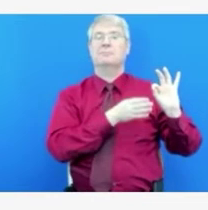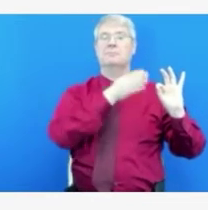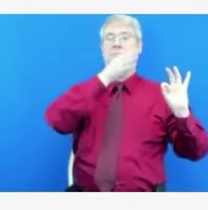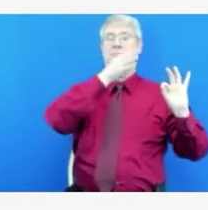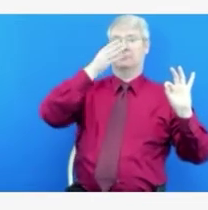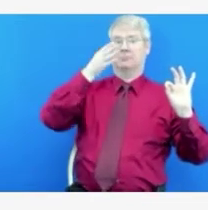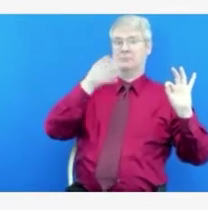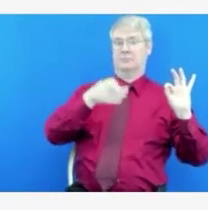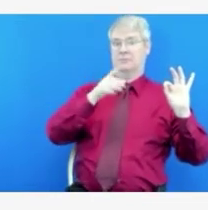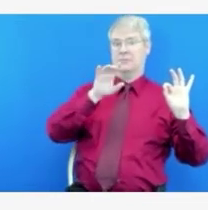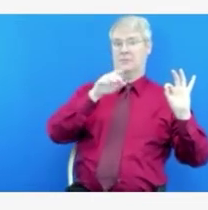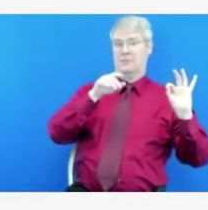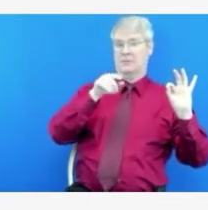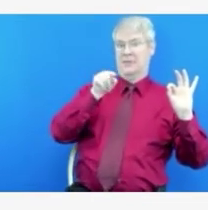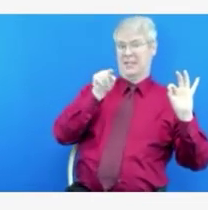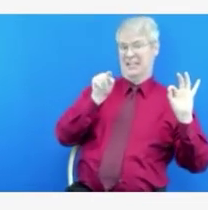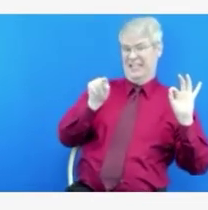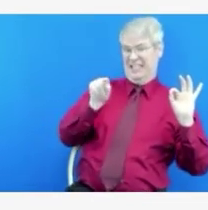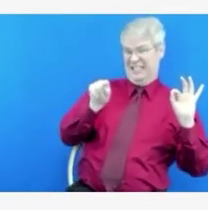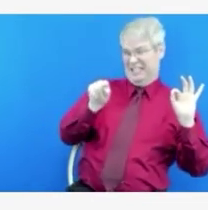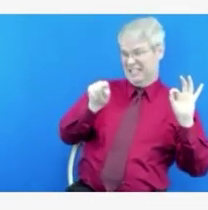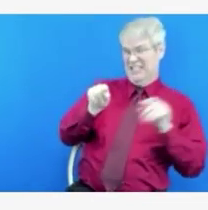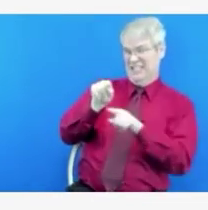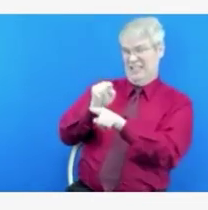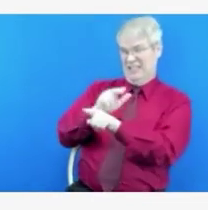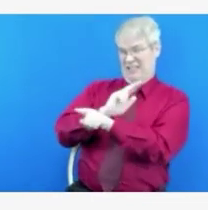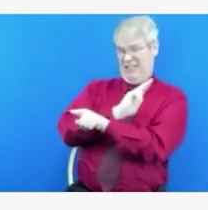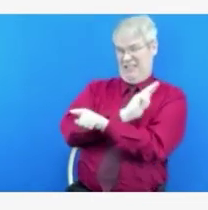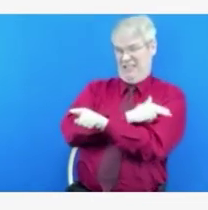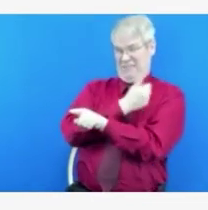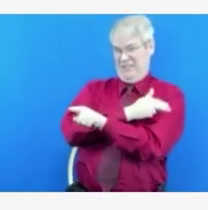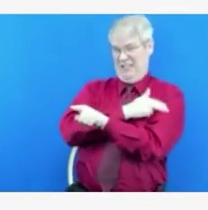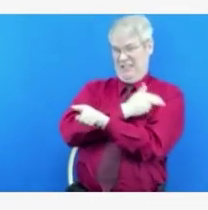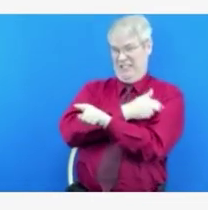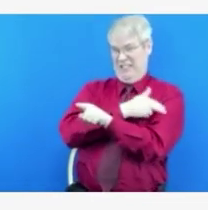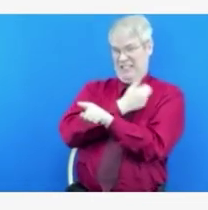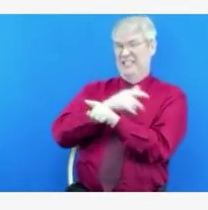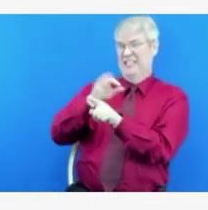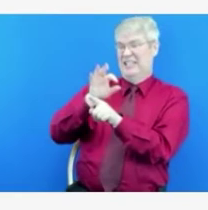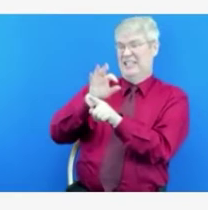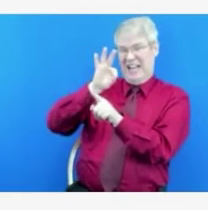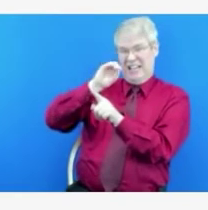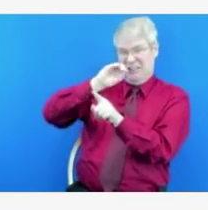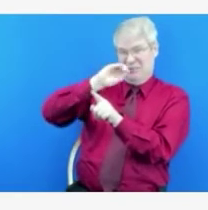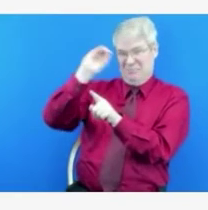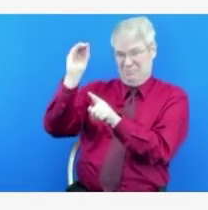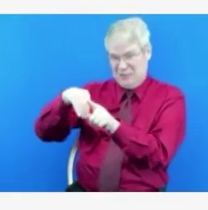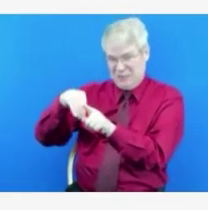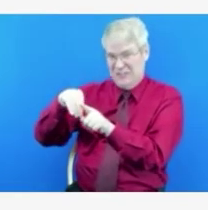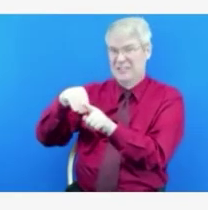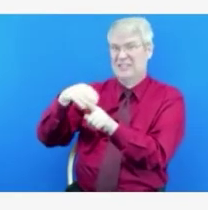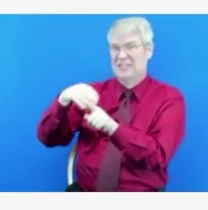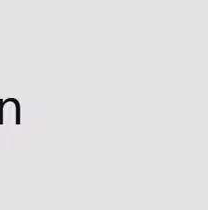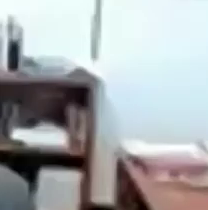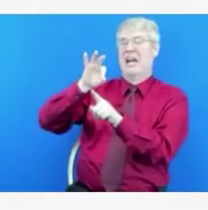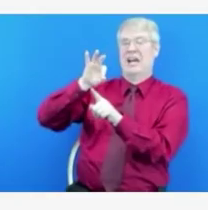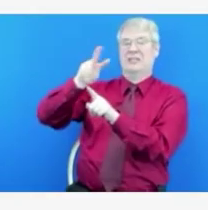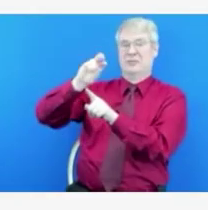and 87% of COVID deaths are from those not fully vaccinated. All right, thank you, Nikki, for sharing that chart.